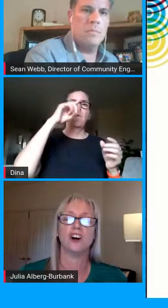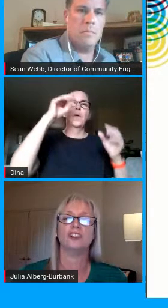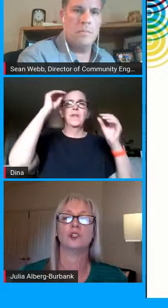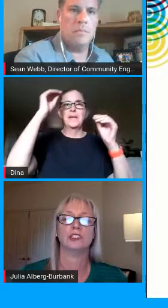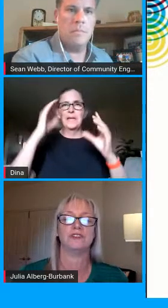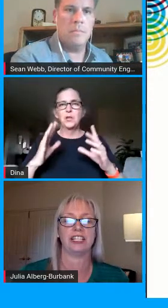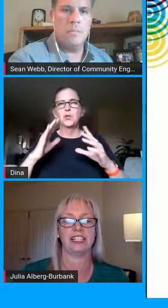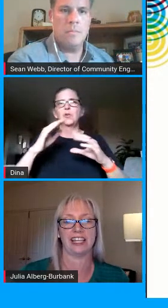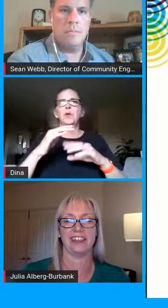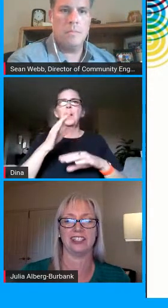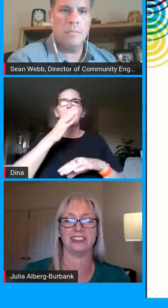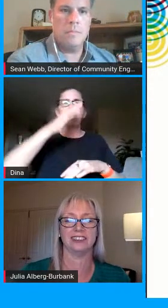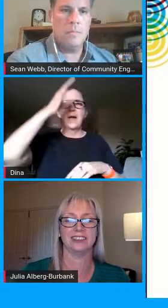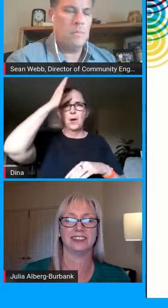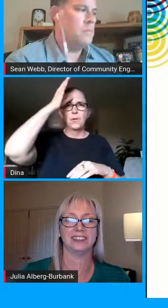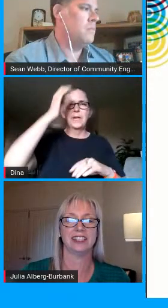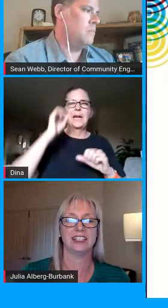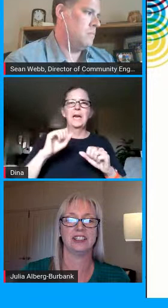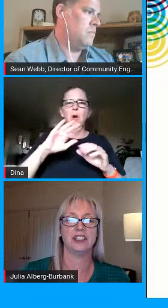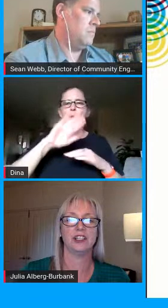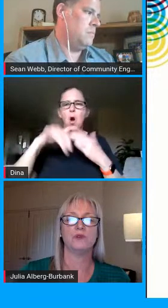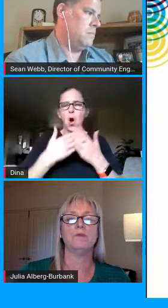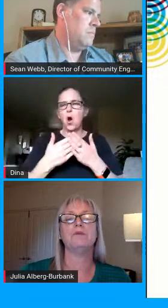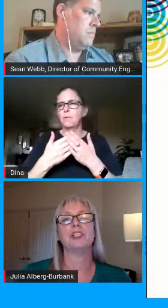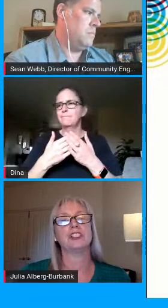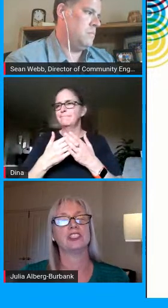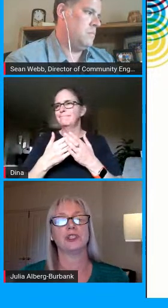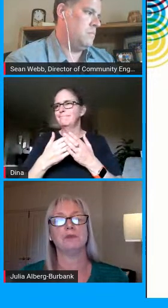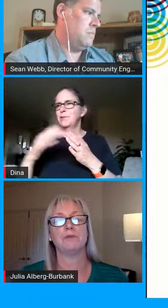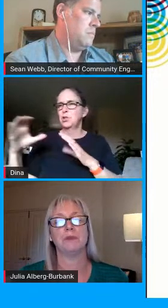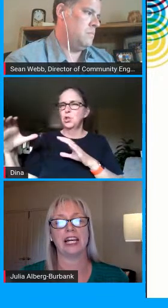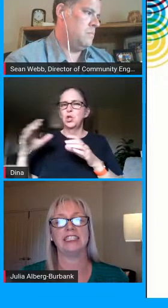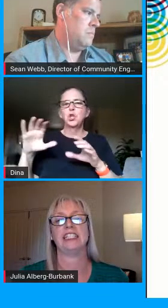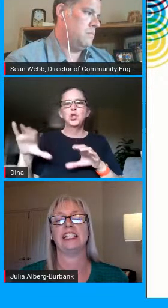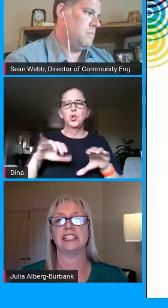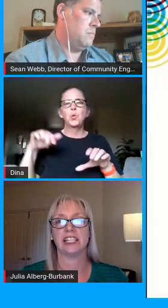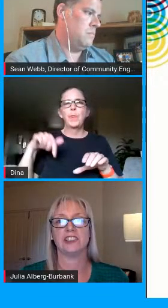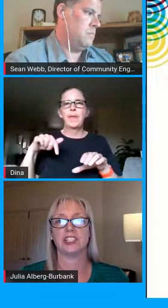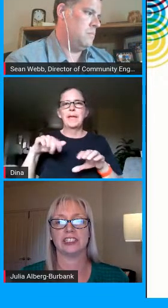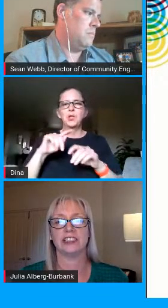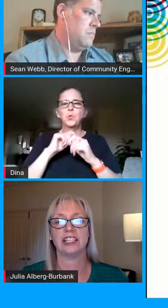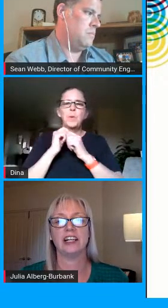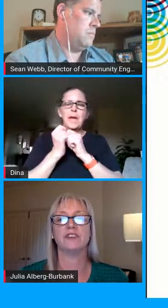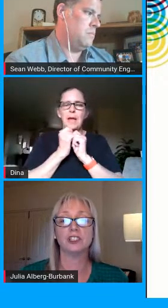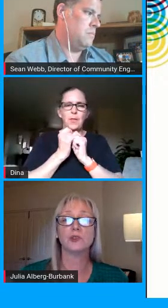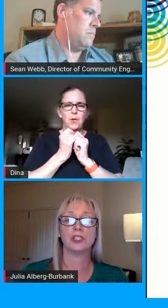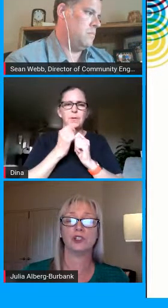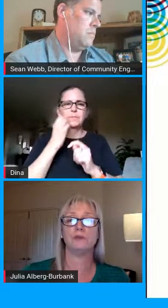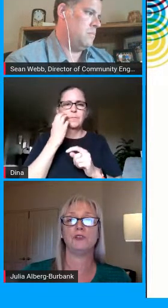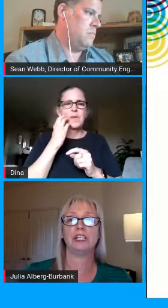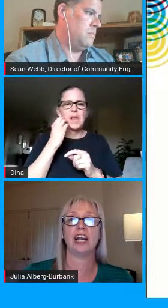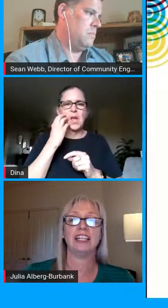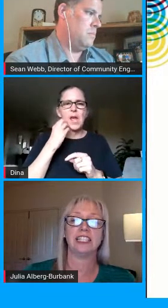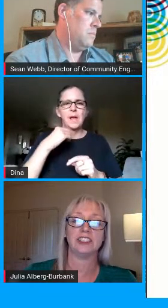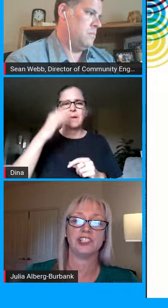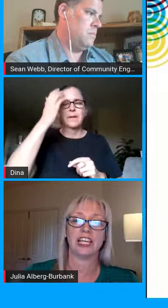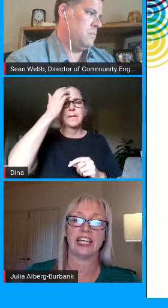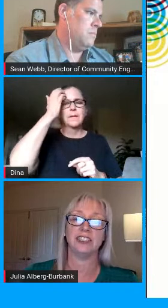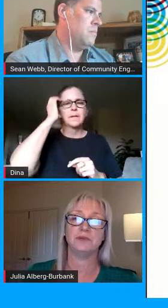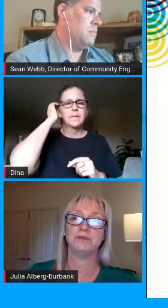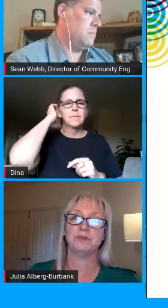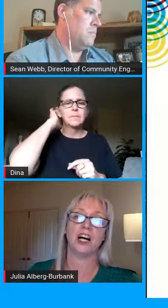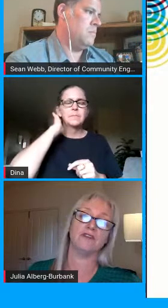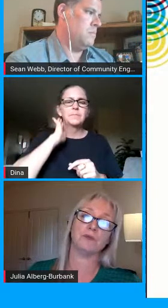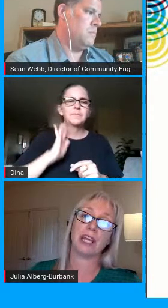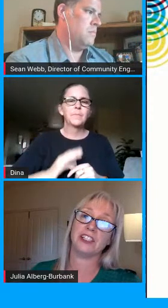students can all cultivate together remember to assume the best intentions of those with whom you interact each